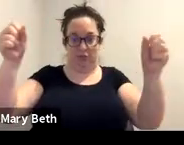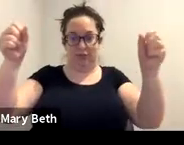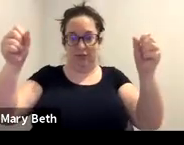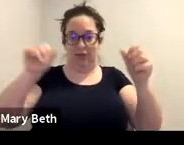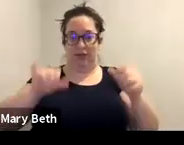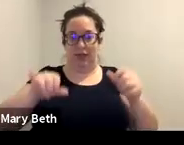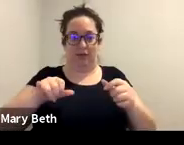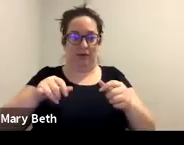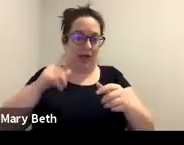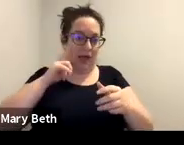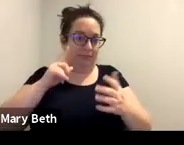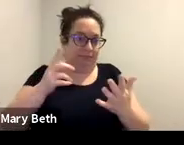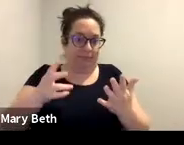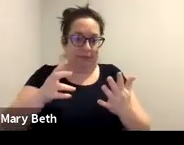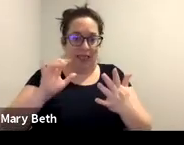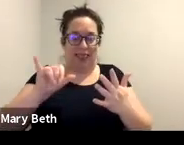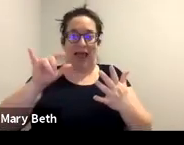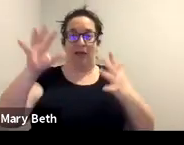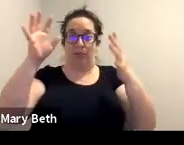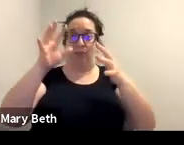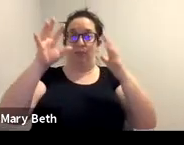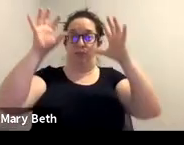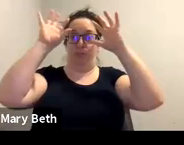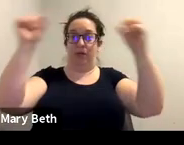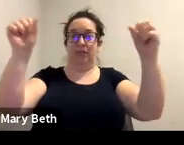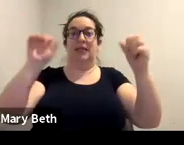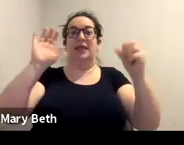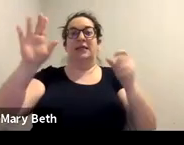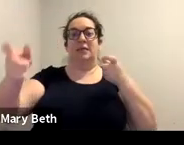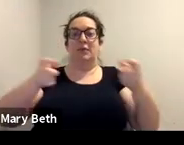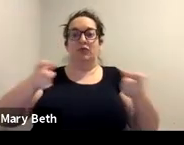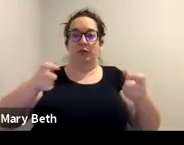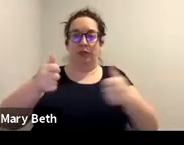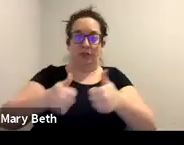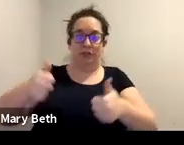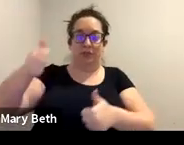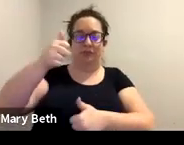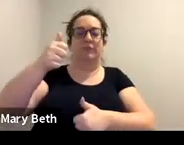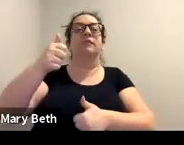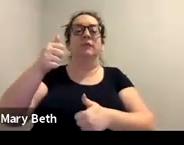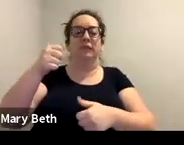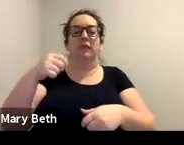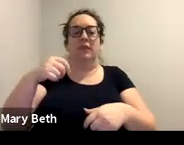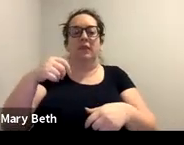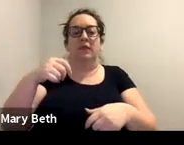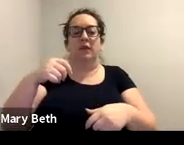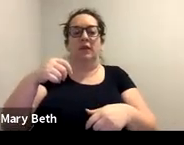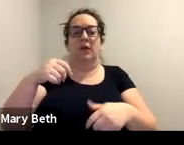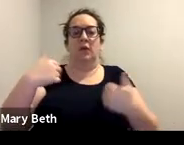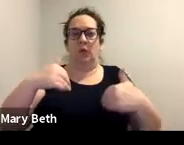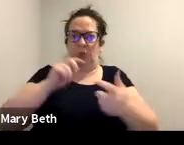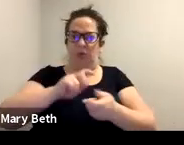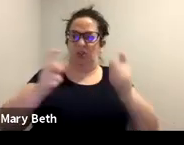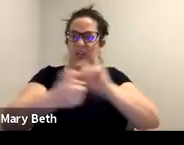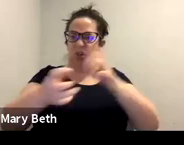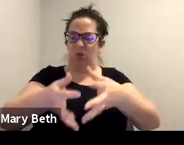very different, but, uh, the new Biden administration is already undoing a lot of